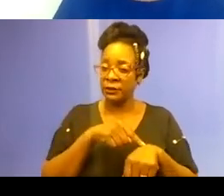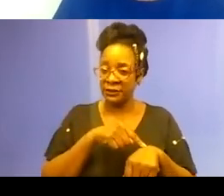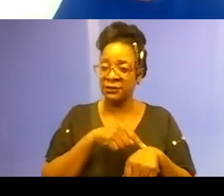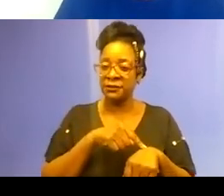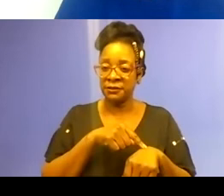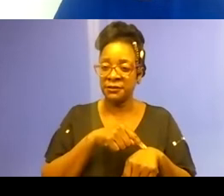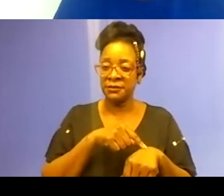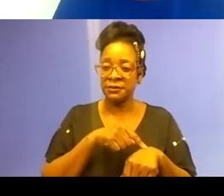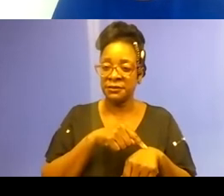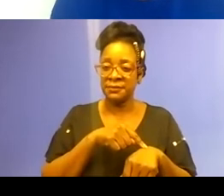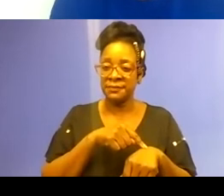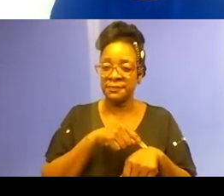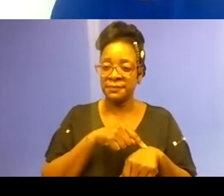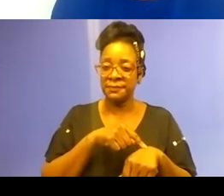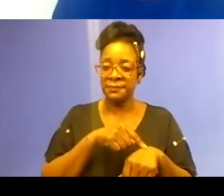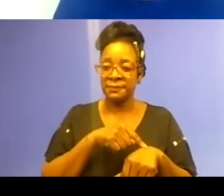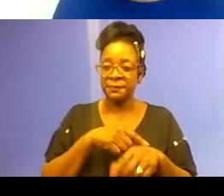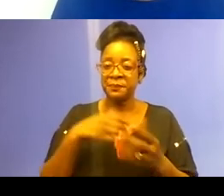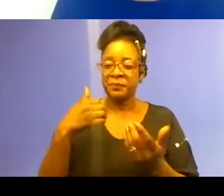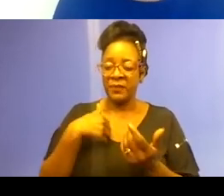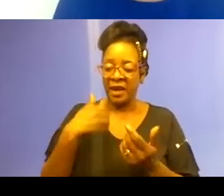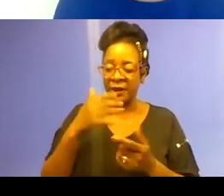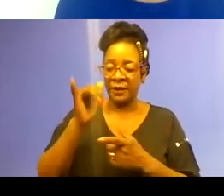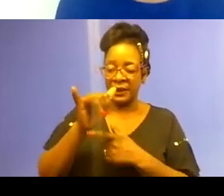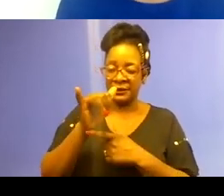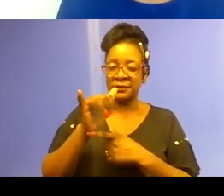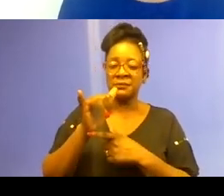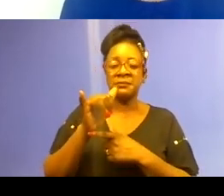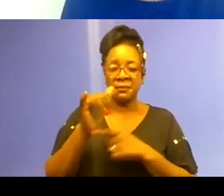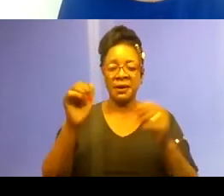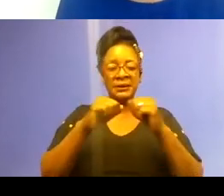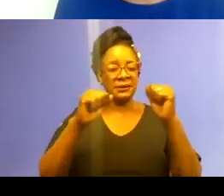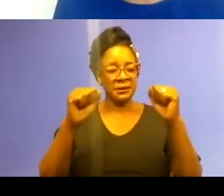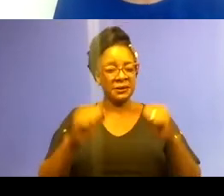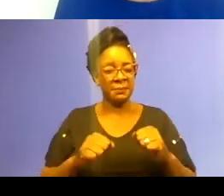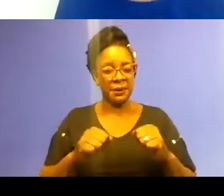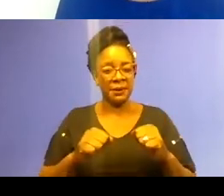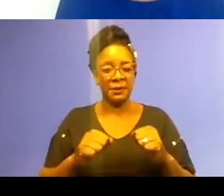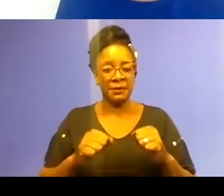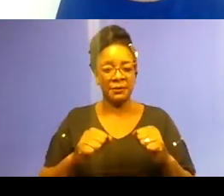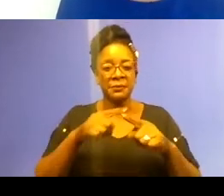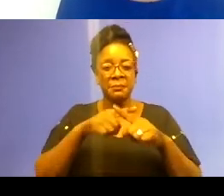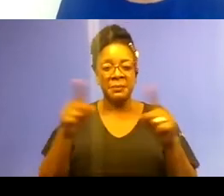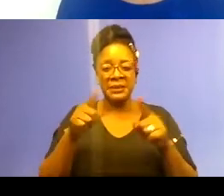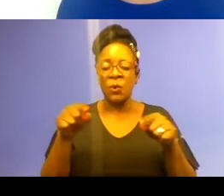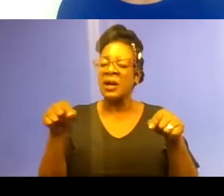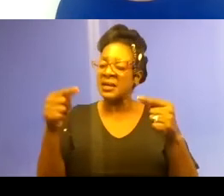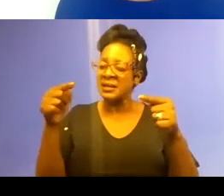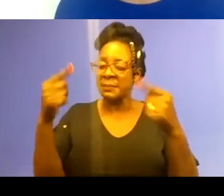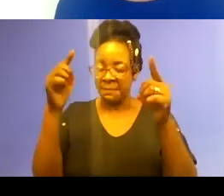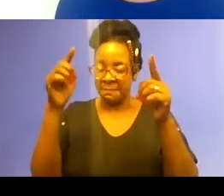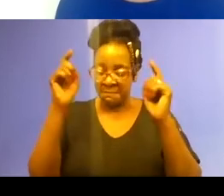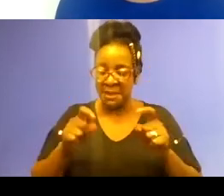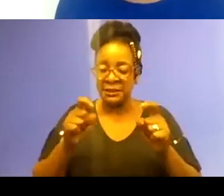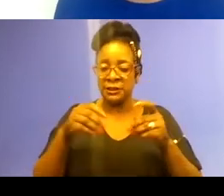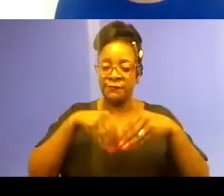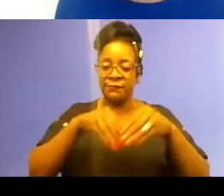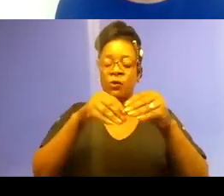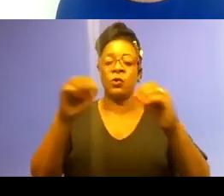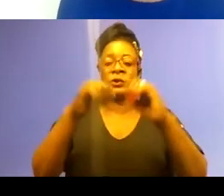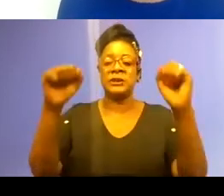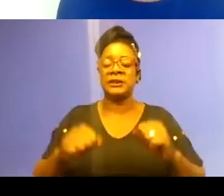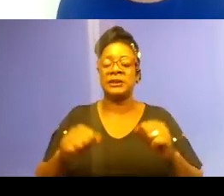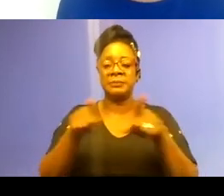racism is systemic, our responses to racism must also be systemic. But there are still